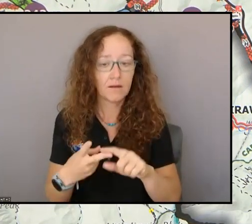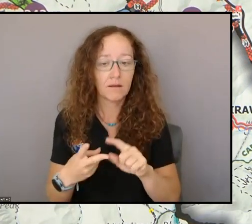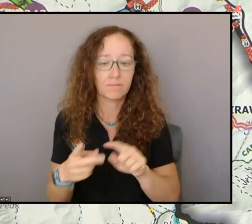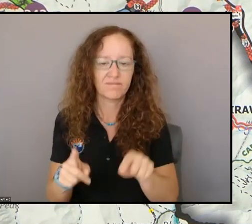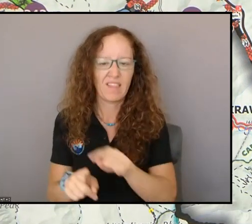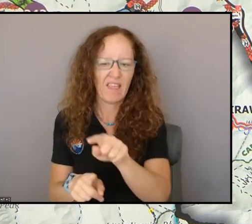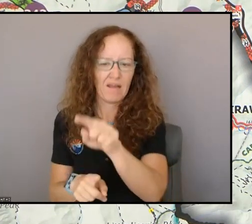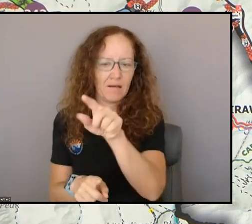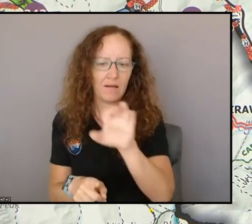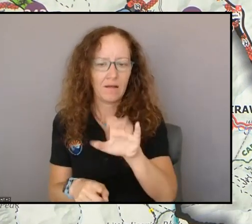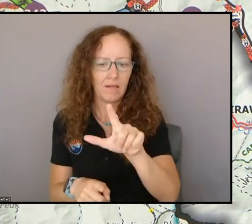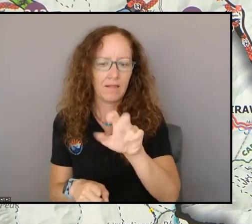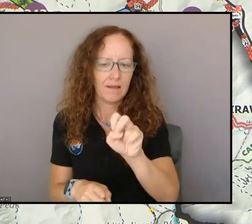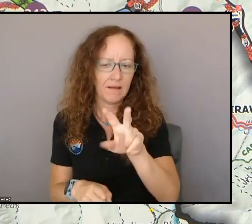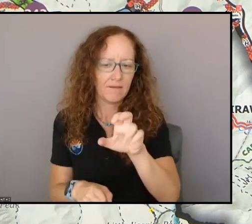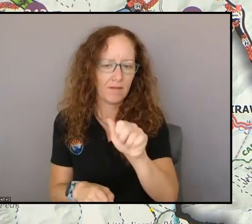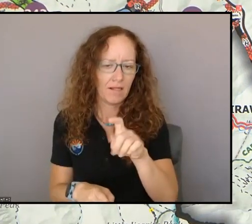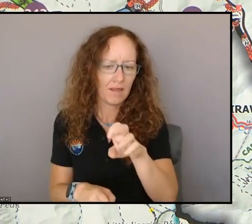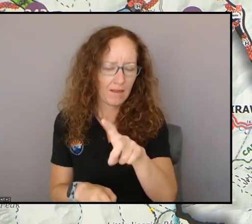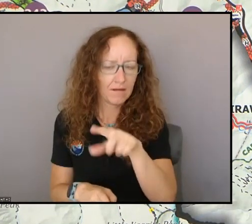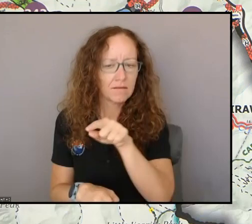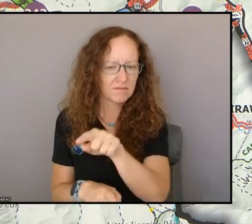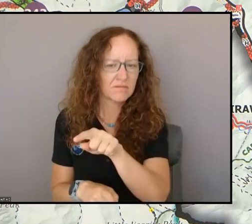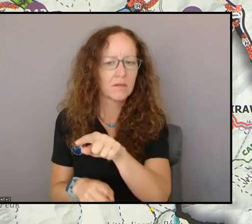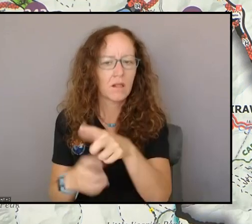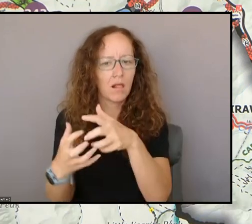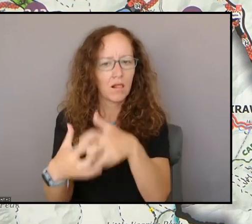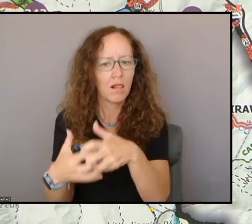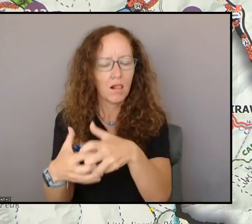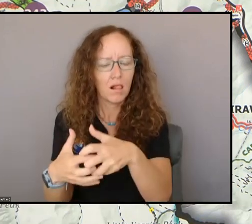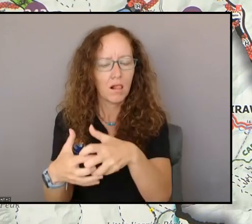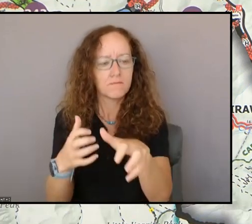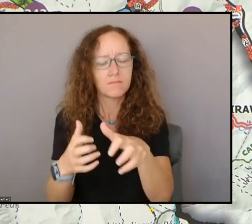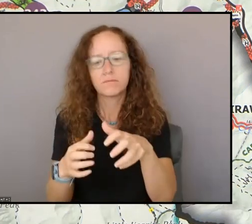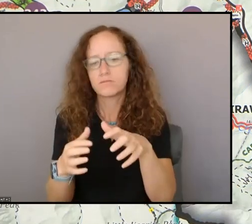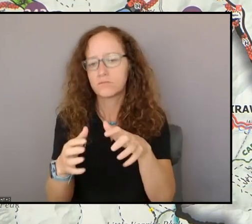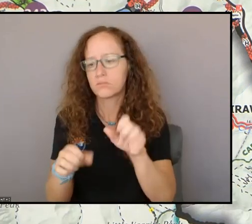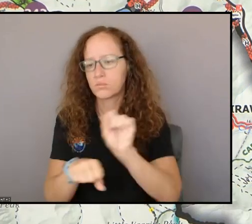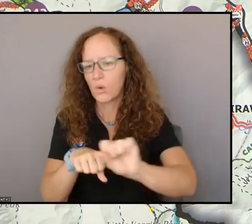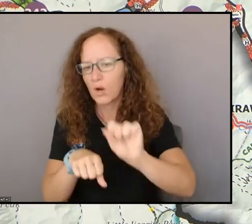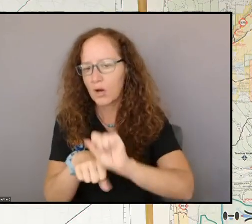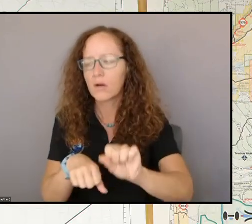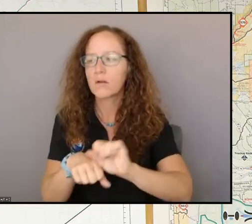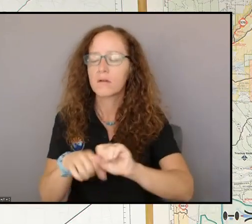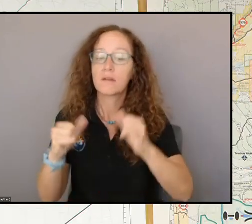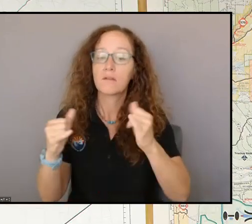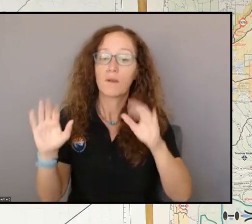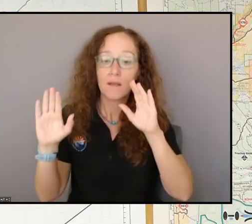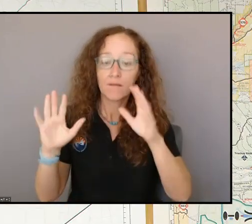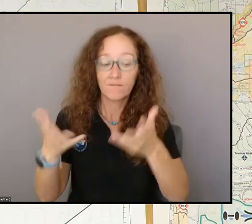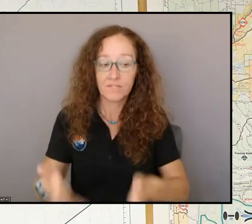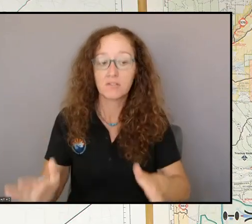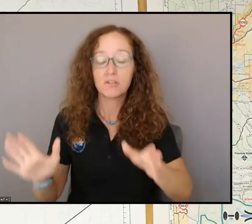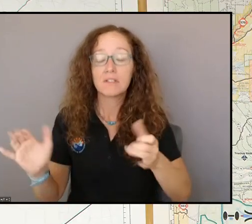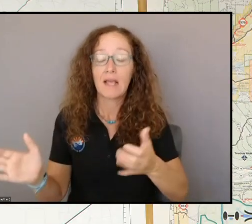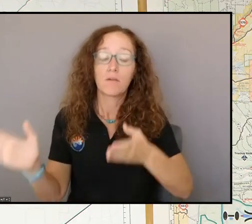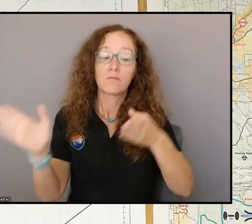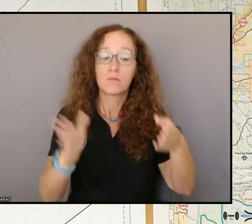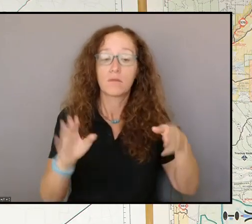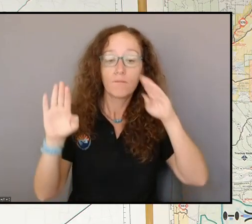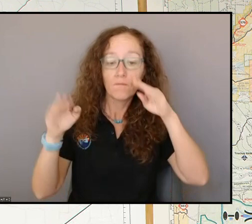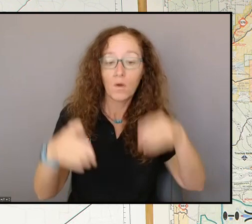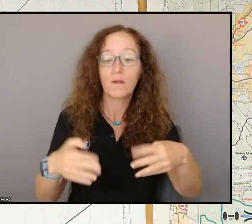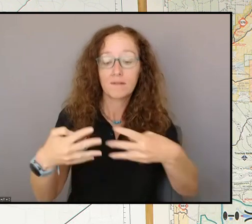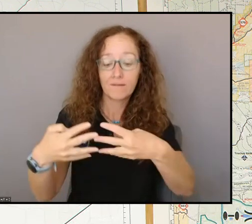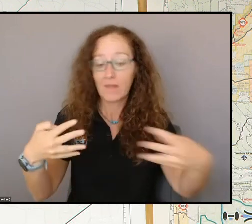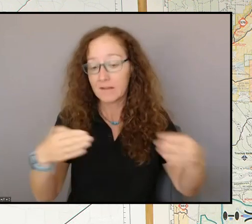mechanical work done and then we're just really focusing on fencing and chipping. So over going to